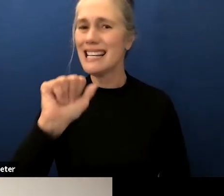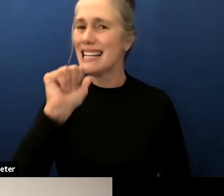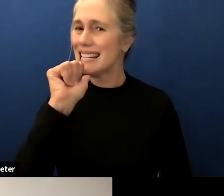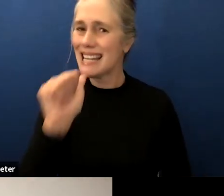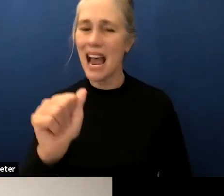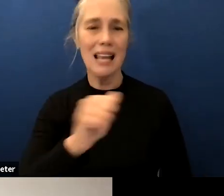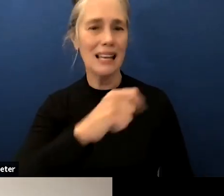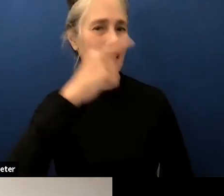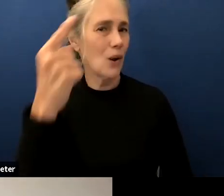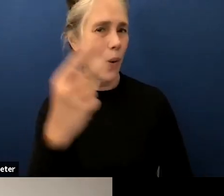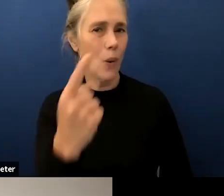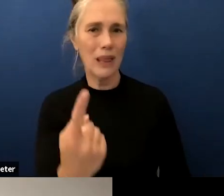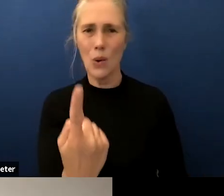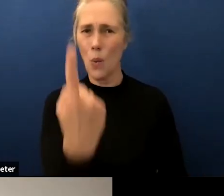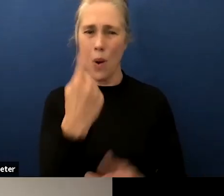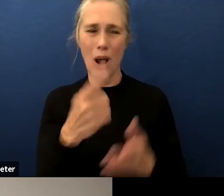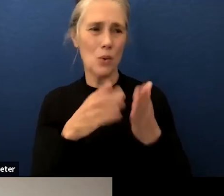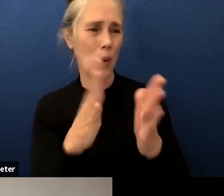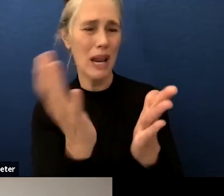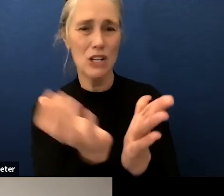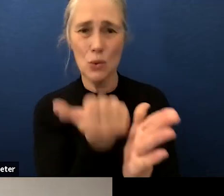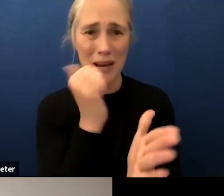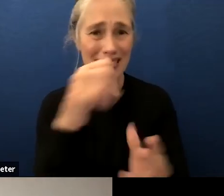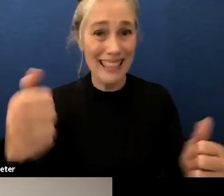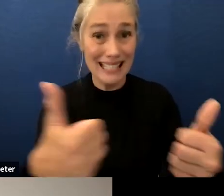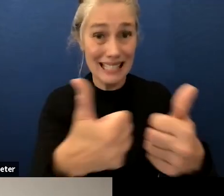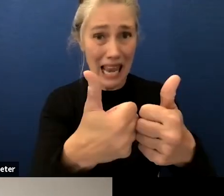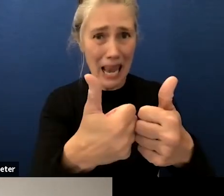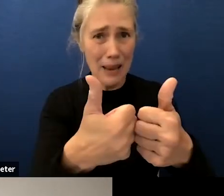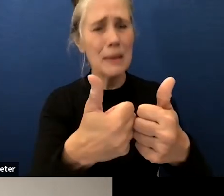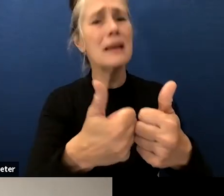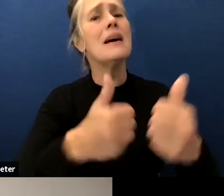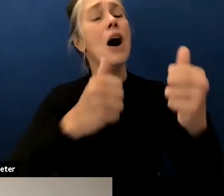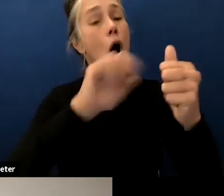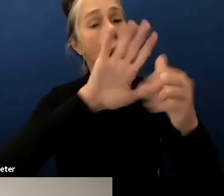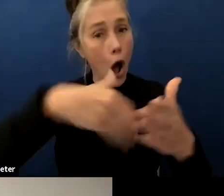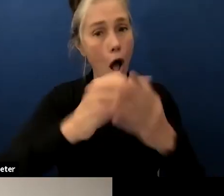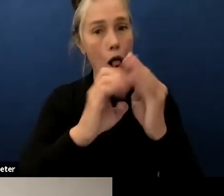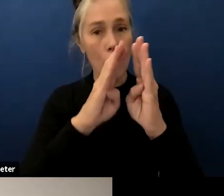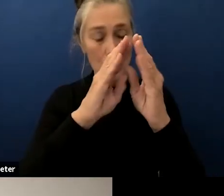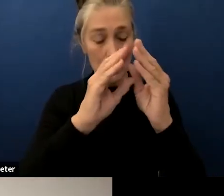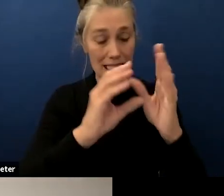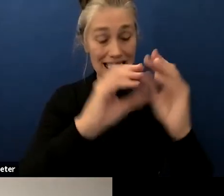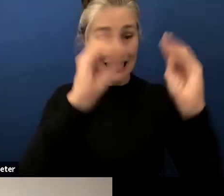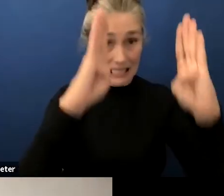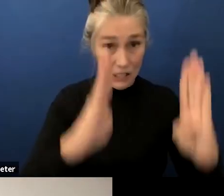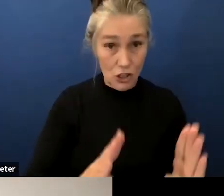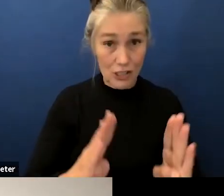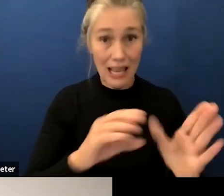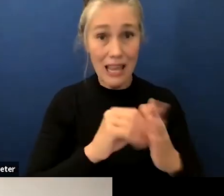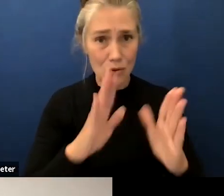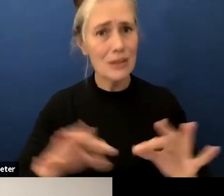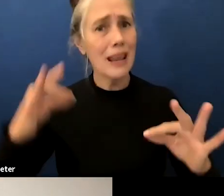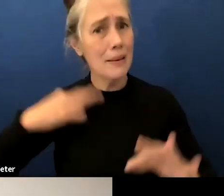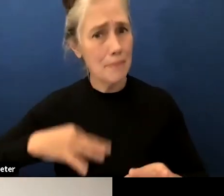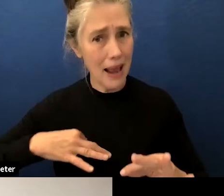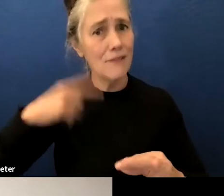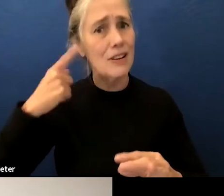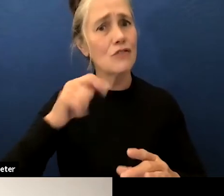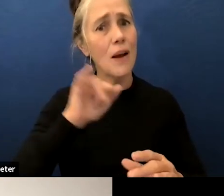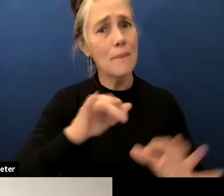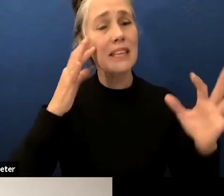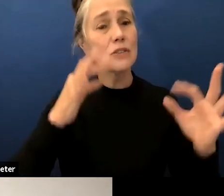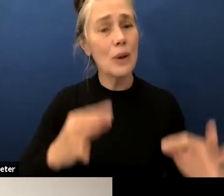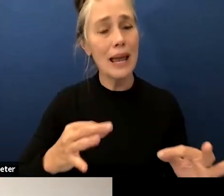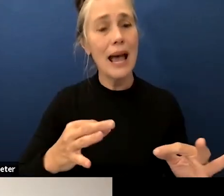i genuinely believe all students and teachers can benefit from the plan that may come as a result of this resolution i asked the